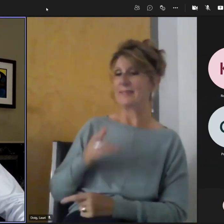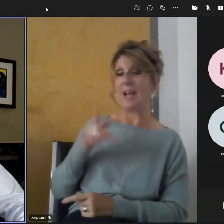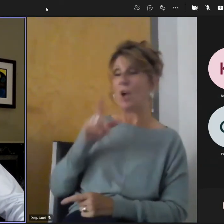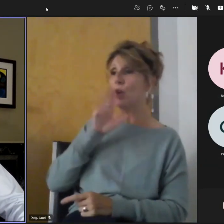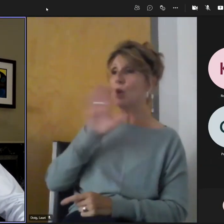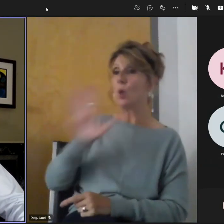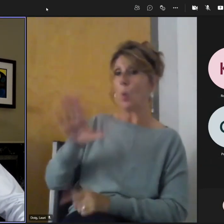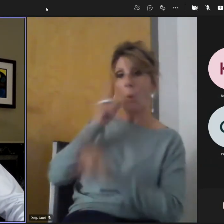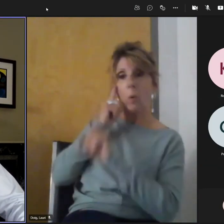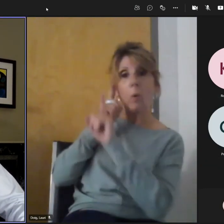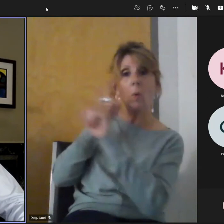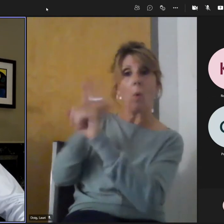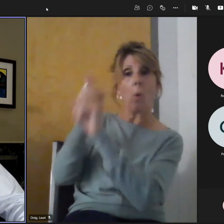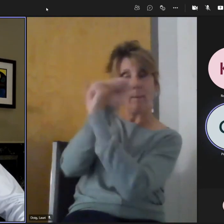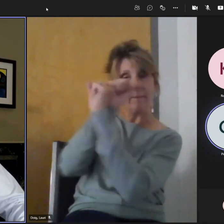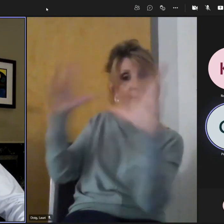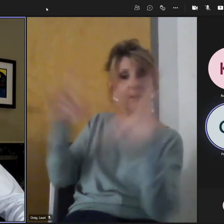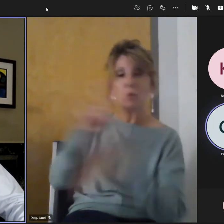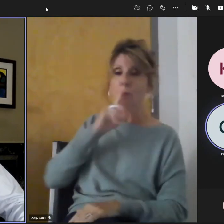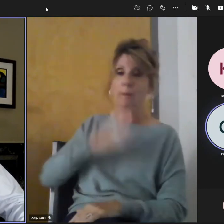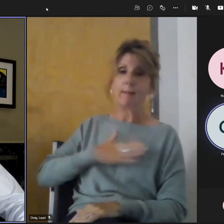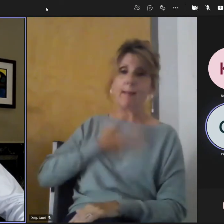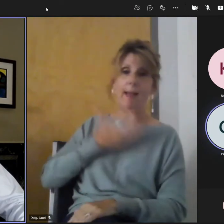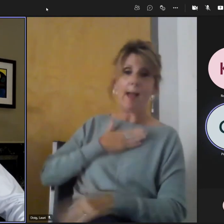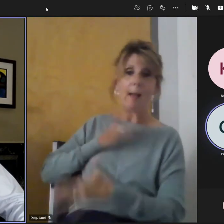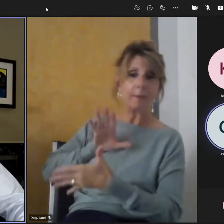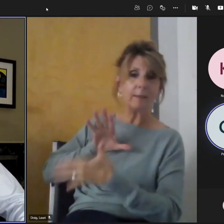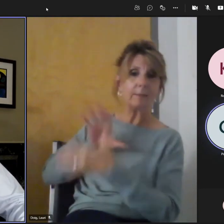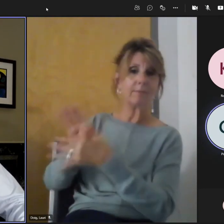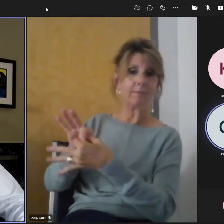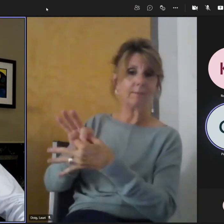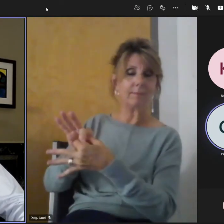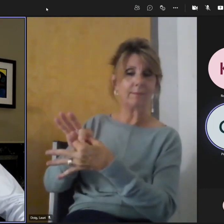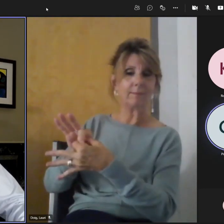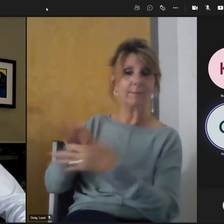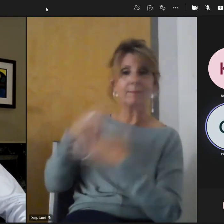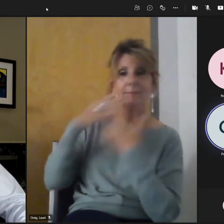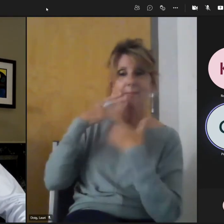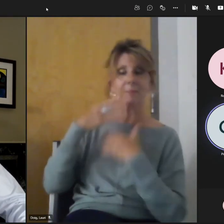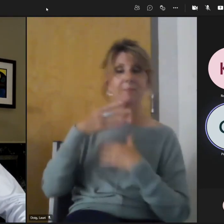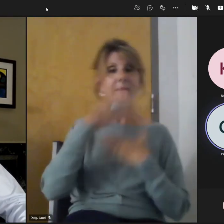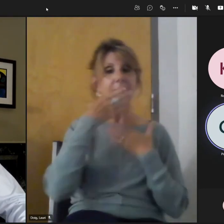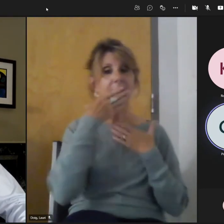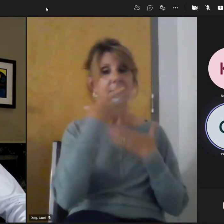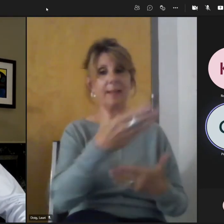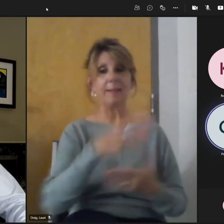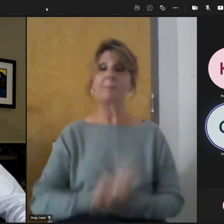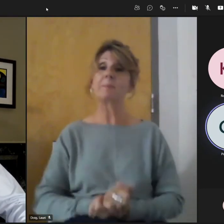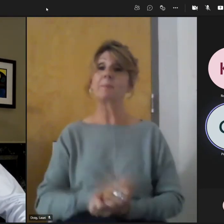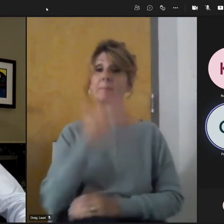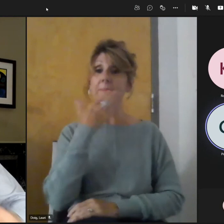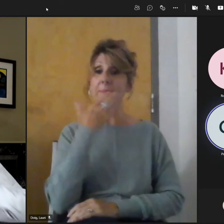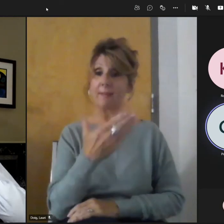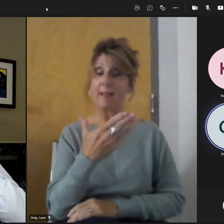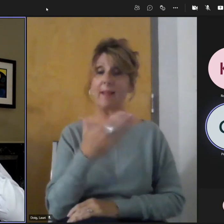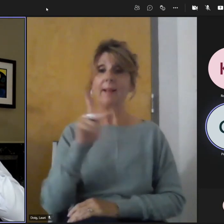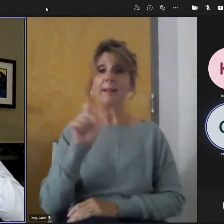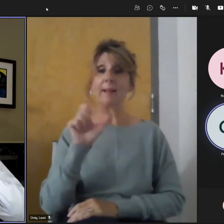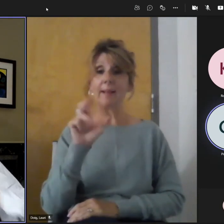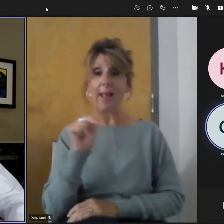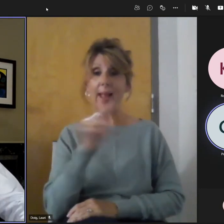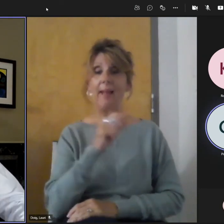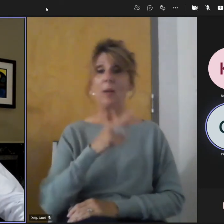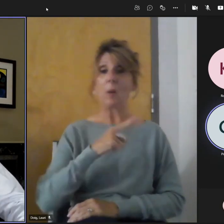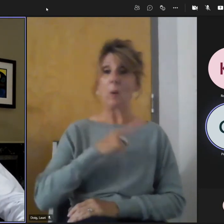happy to join up with you today. Thank you. Thank you so much, And I want to thank Laurie and Ken and